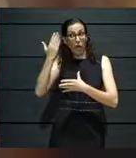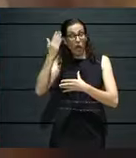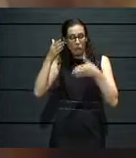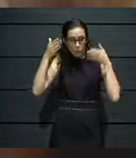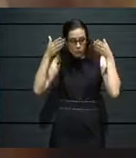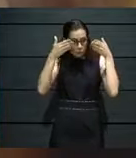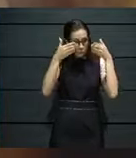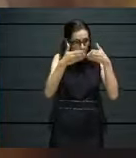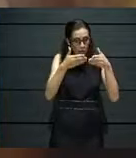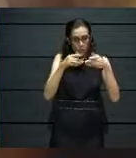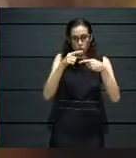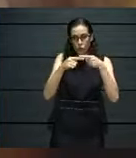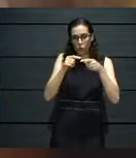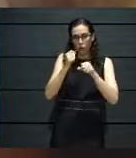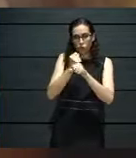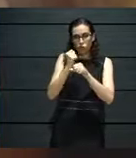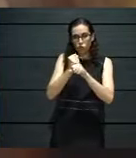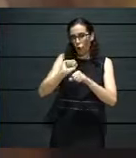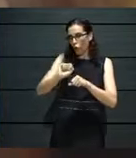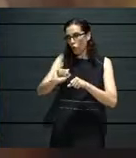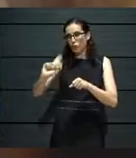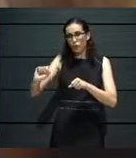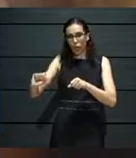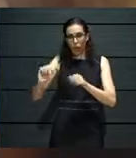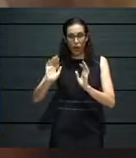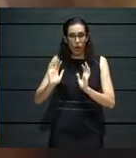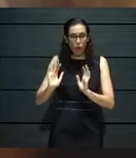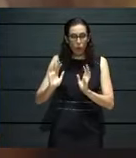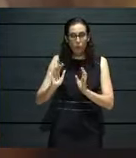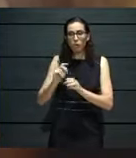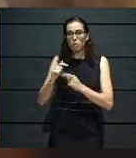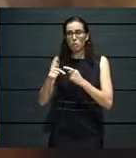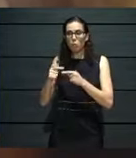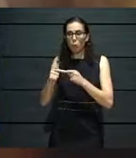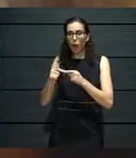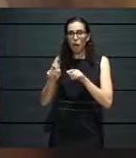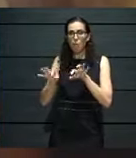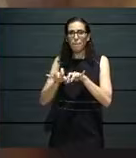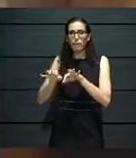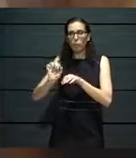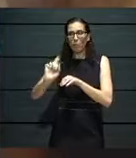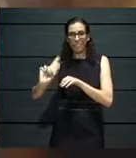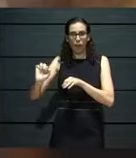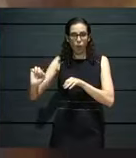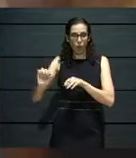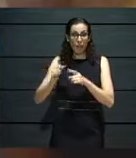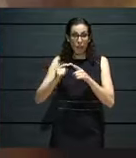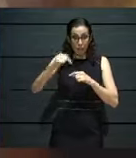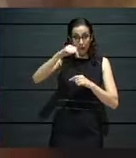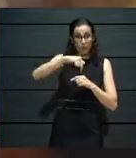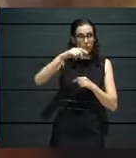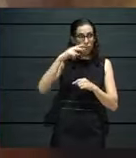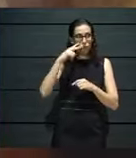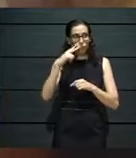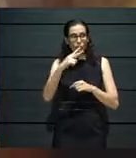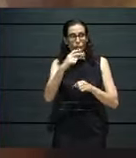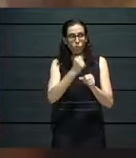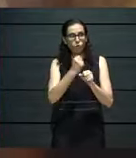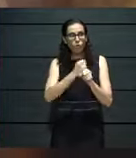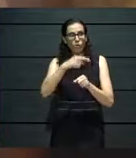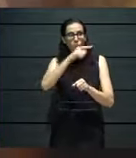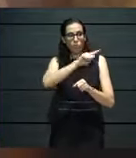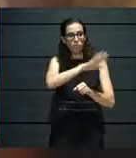your own prime instrument. But in this case, they will be seeing each other's work,